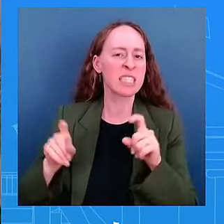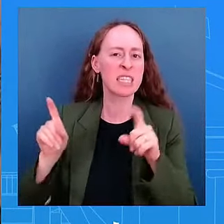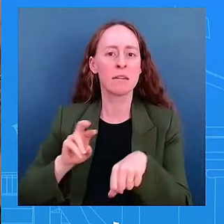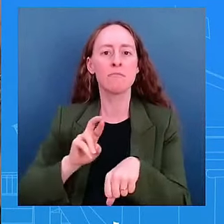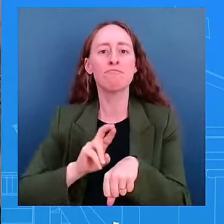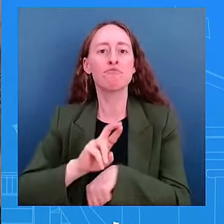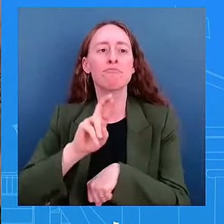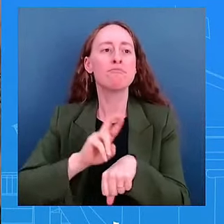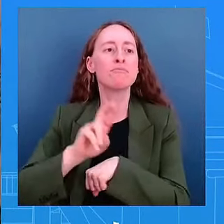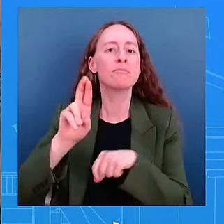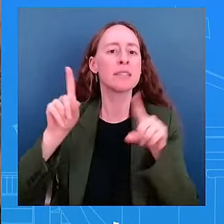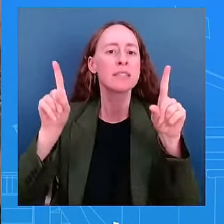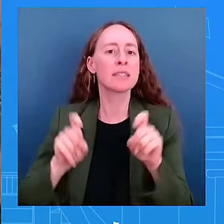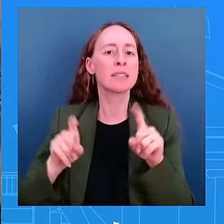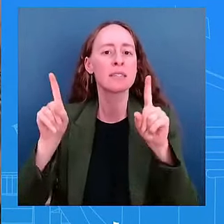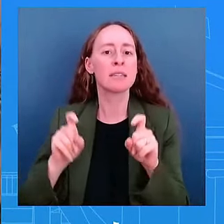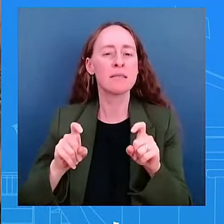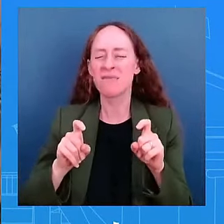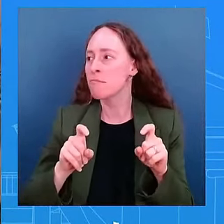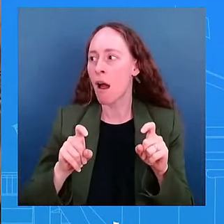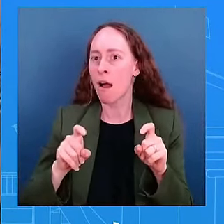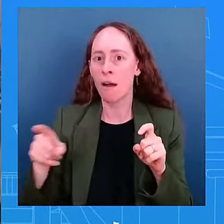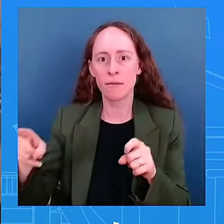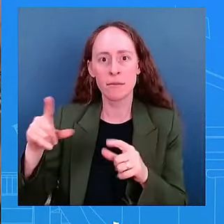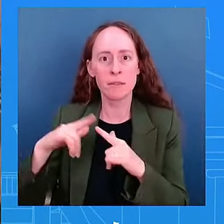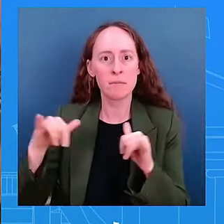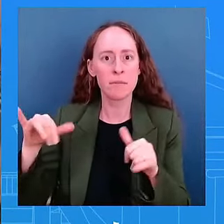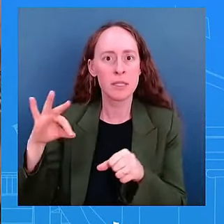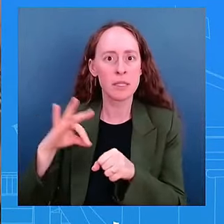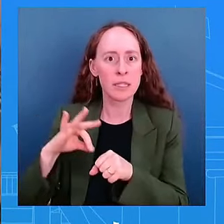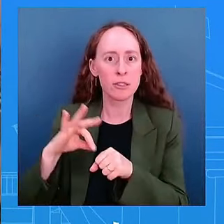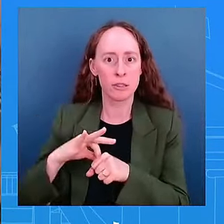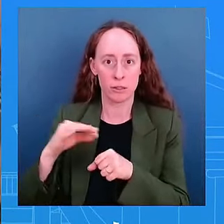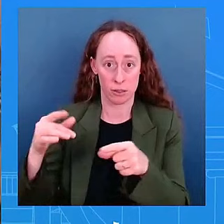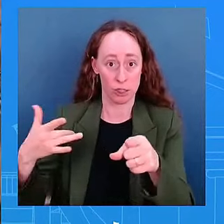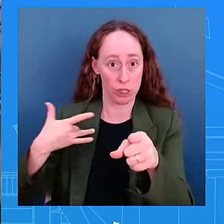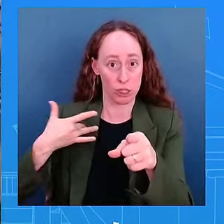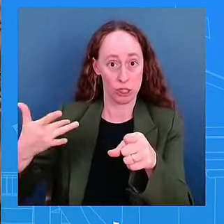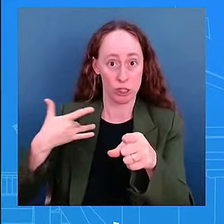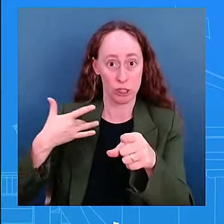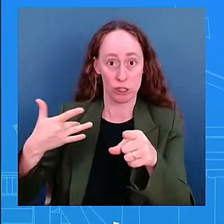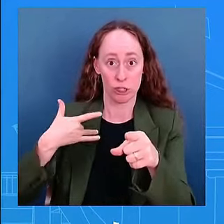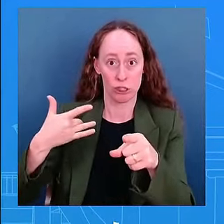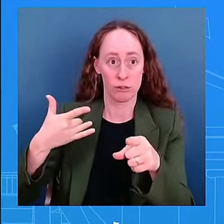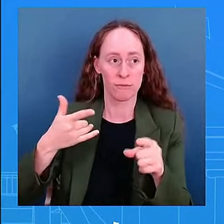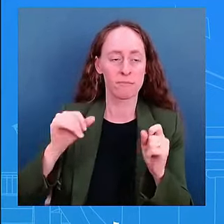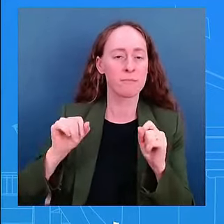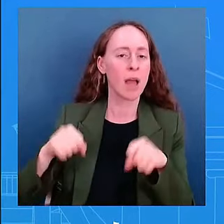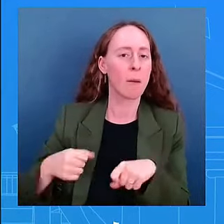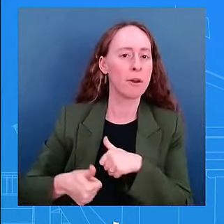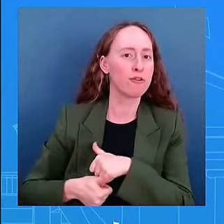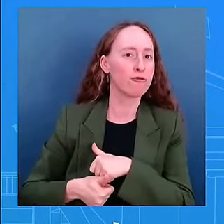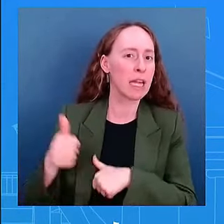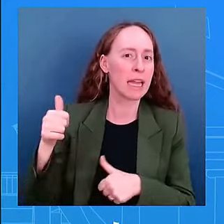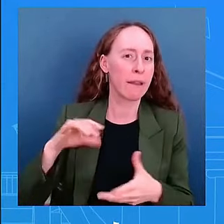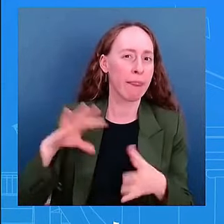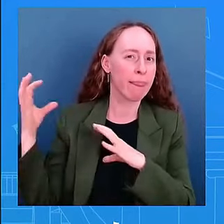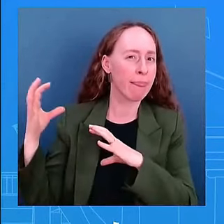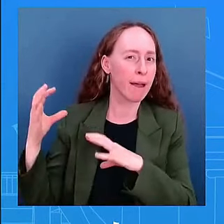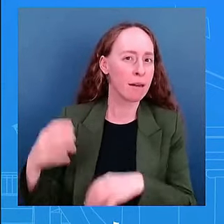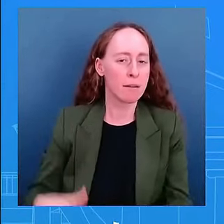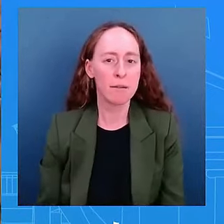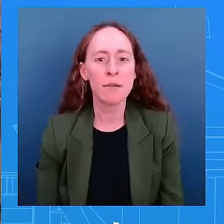how concerned is the administration about this is this a real threat do you have a message to pyongia i'm just not going to get into hypotheticals from here what's your next question